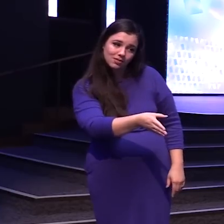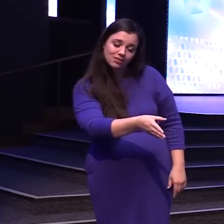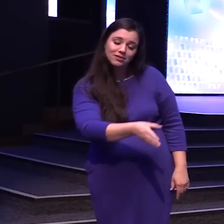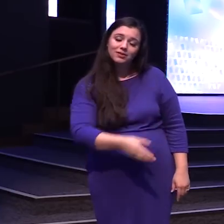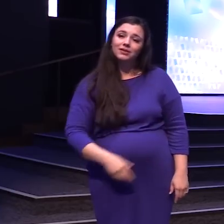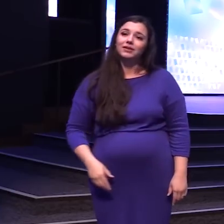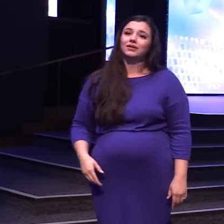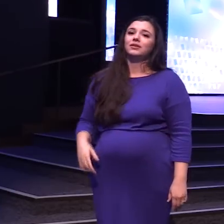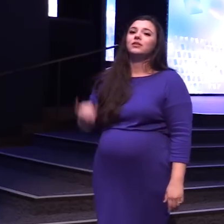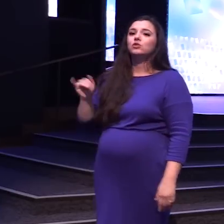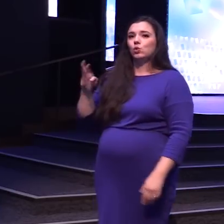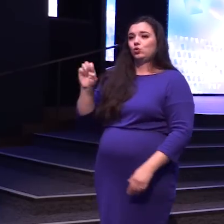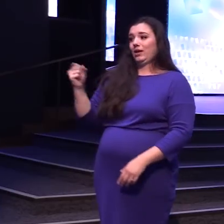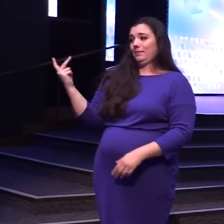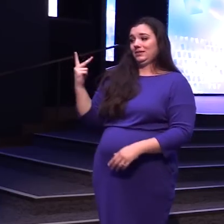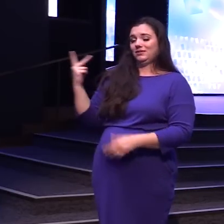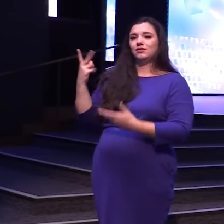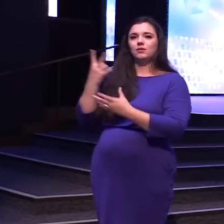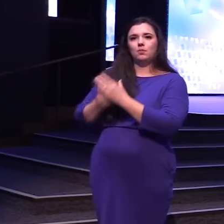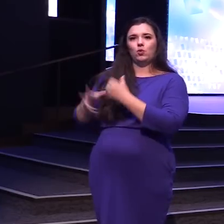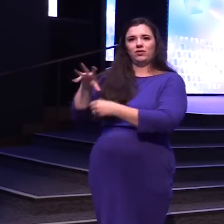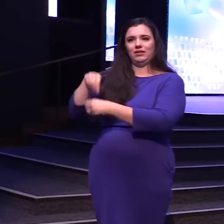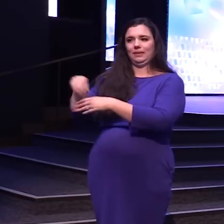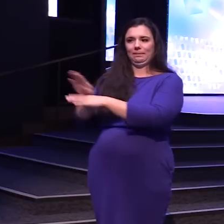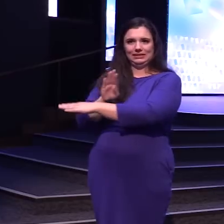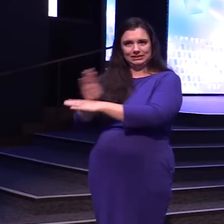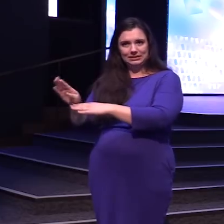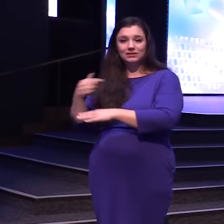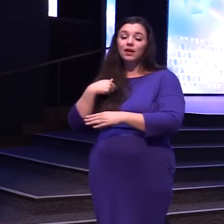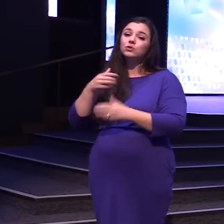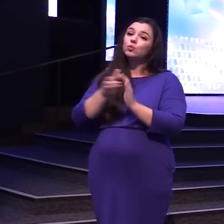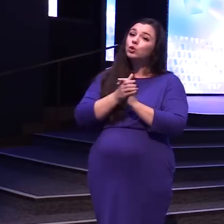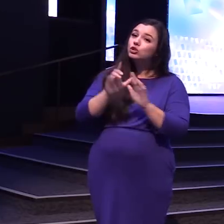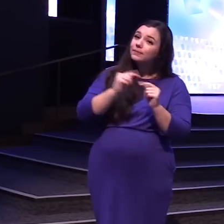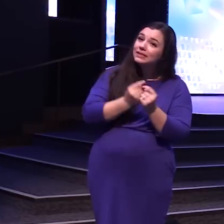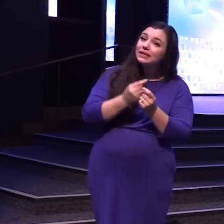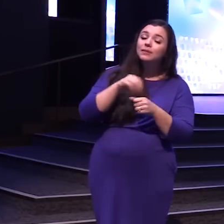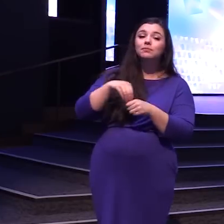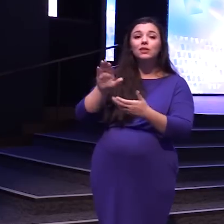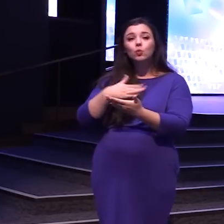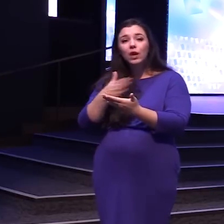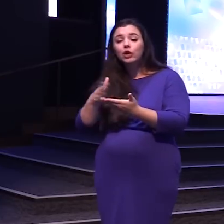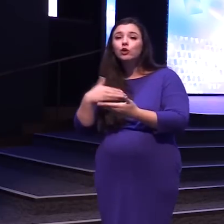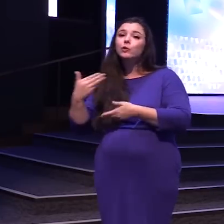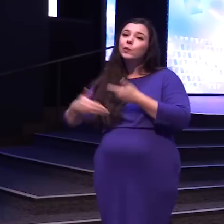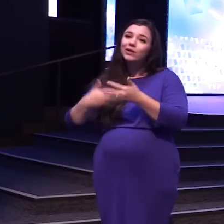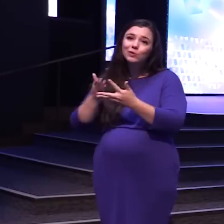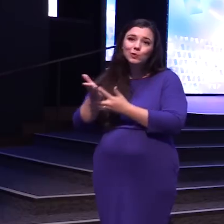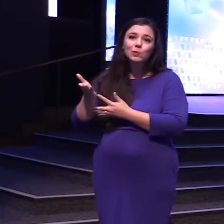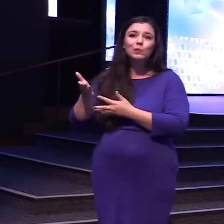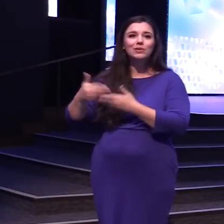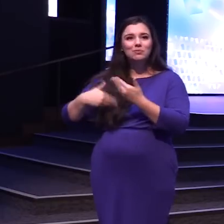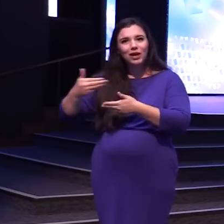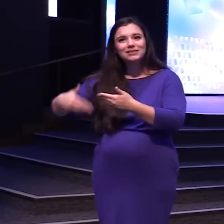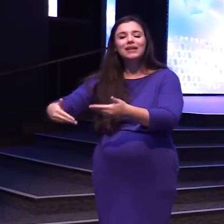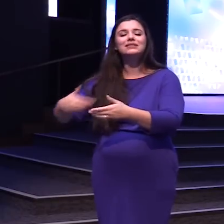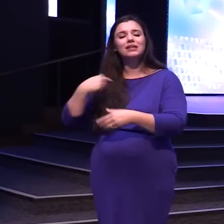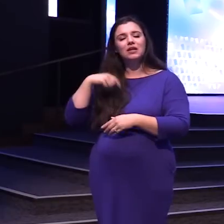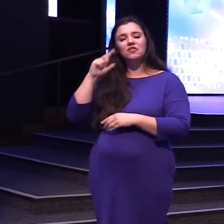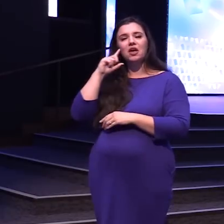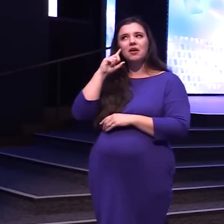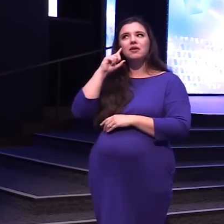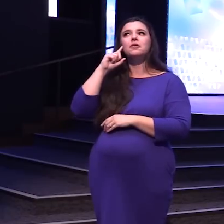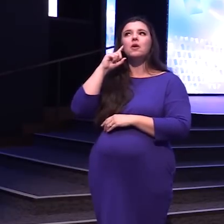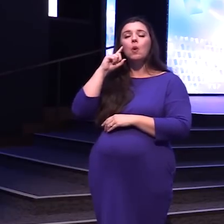James and I Were both in business I was on the worship team I was in the choir Like going through The process And I thought to myself